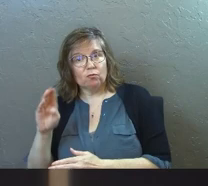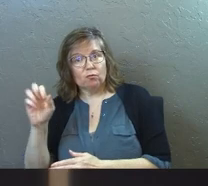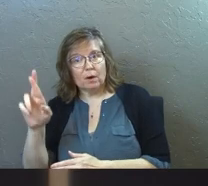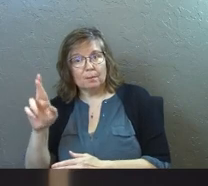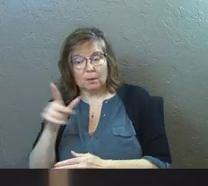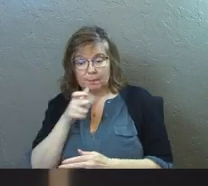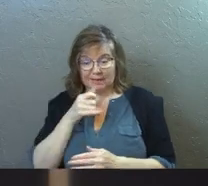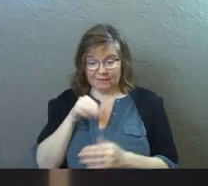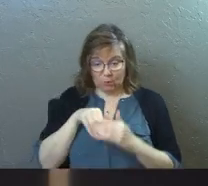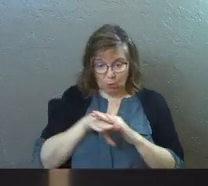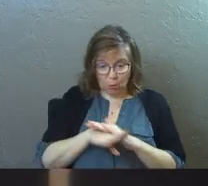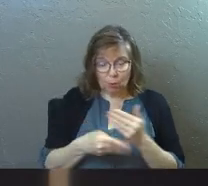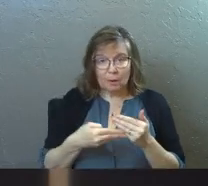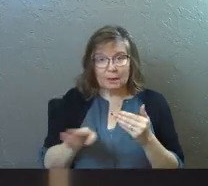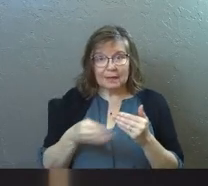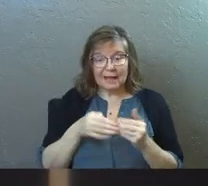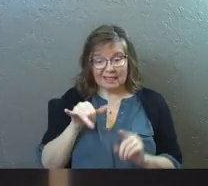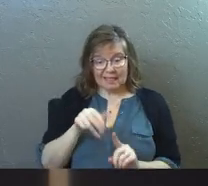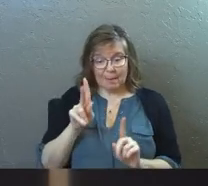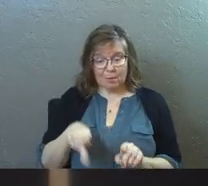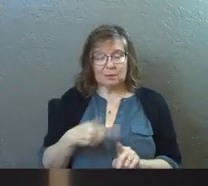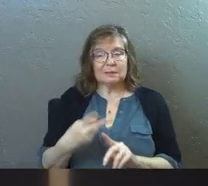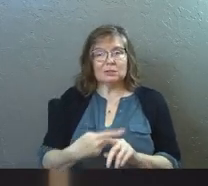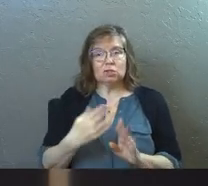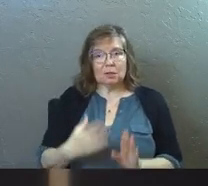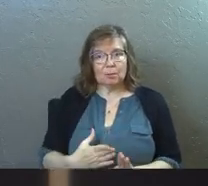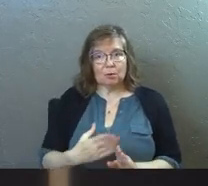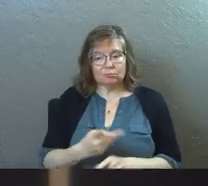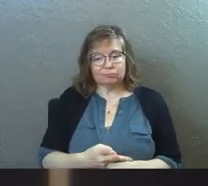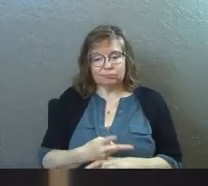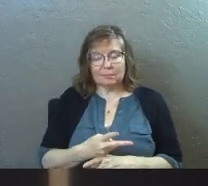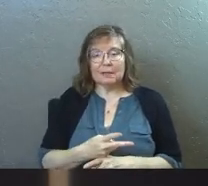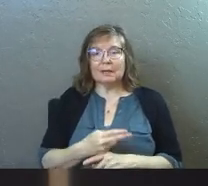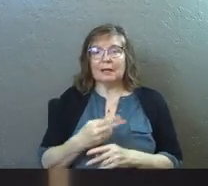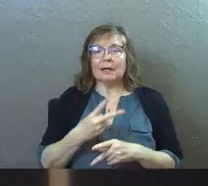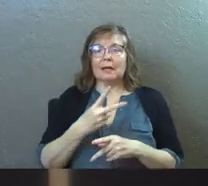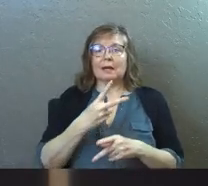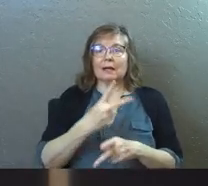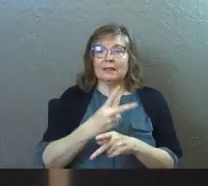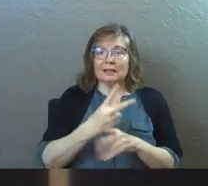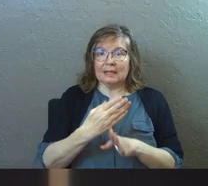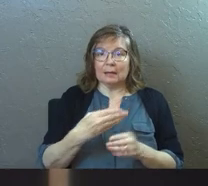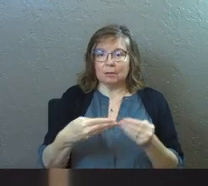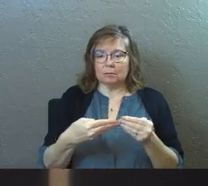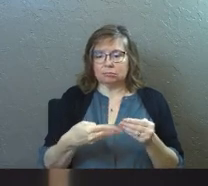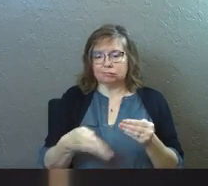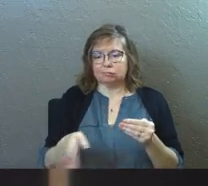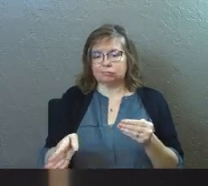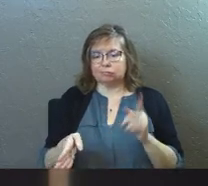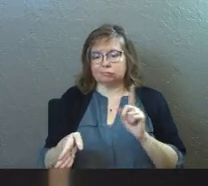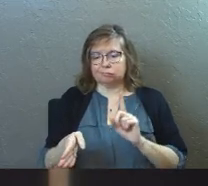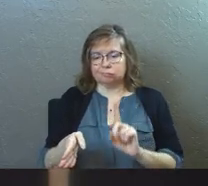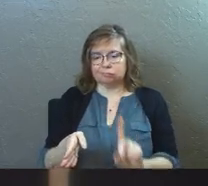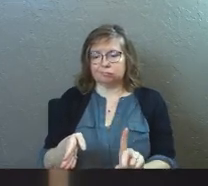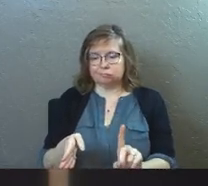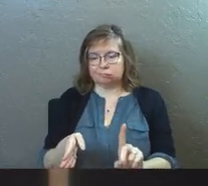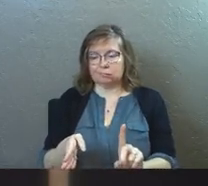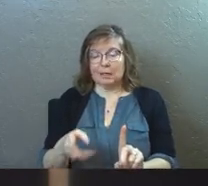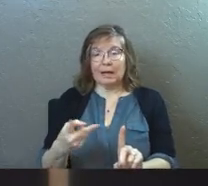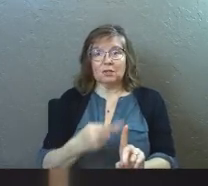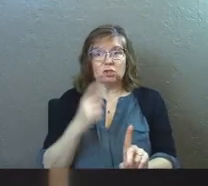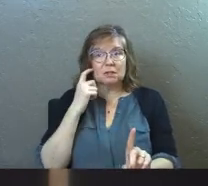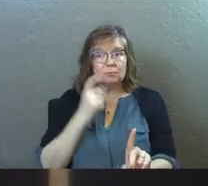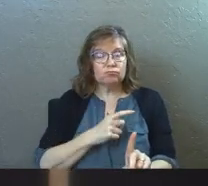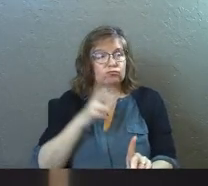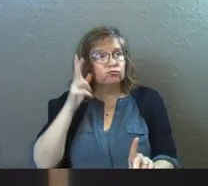one who enters through the gate is the shepherd of the sheep. The gatekeeper opens the gate for him and the sheep recognize his voice and come to him.